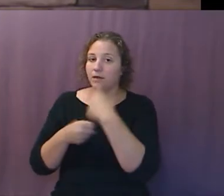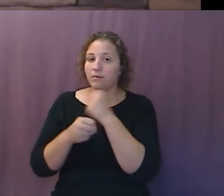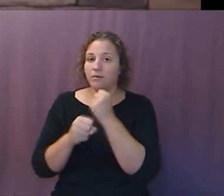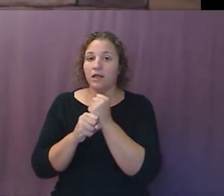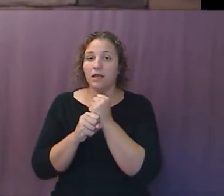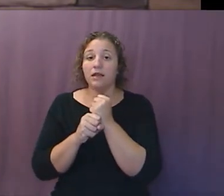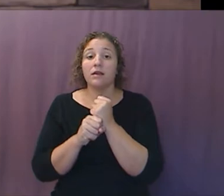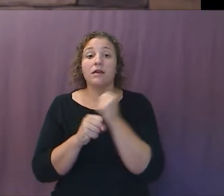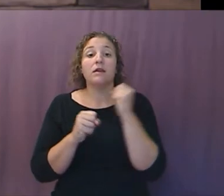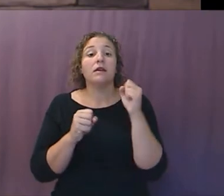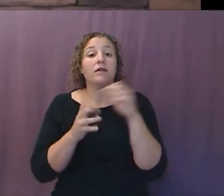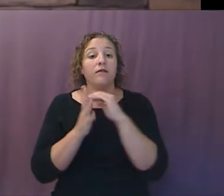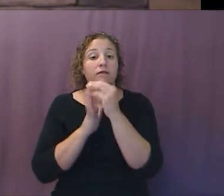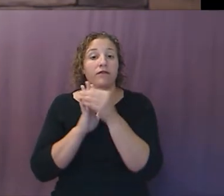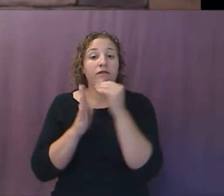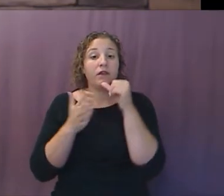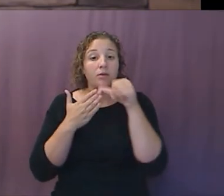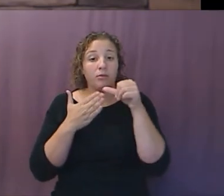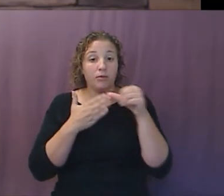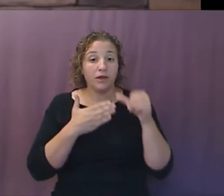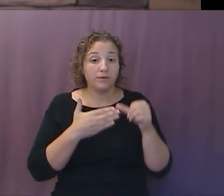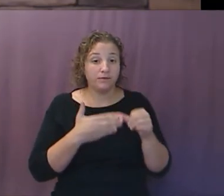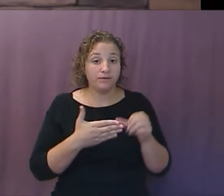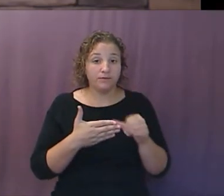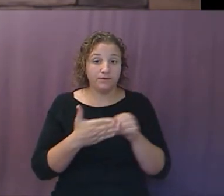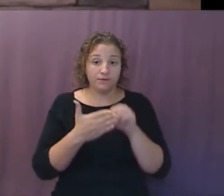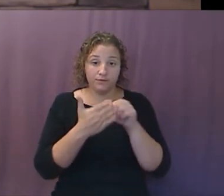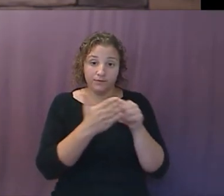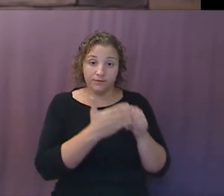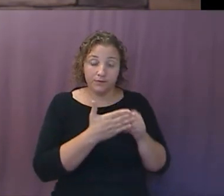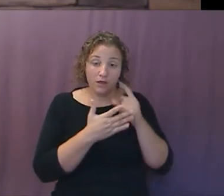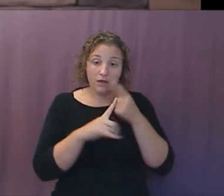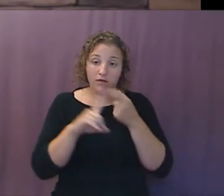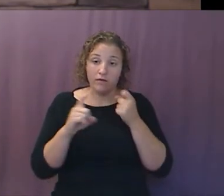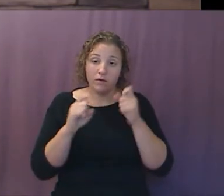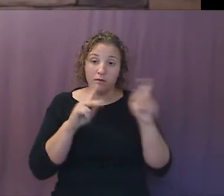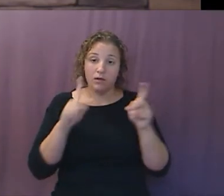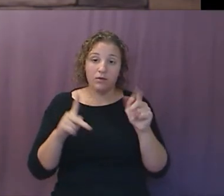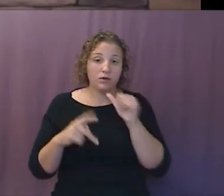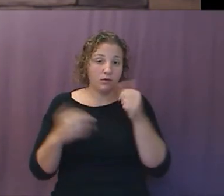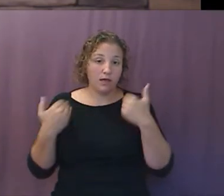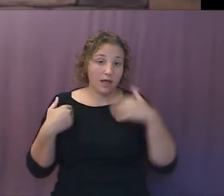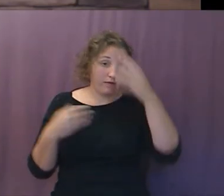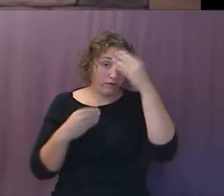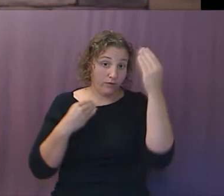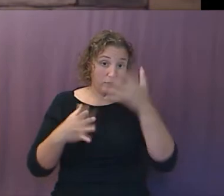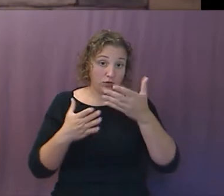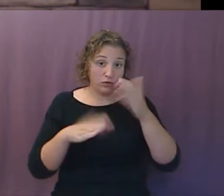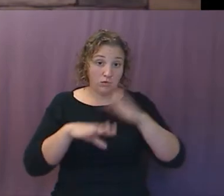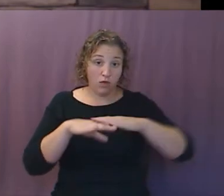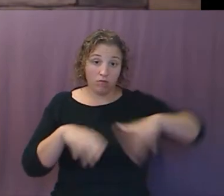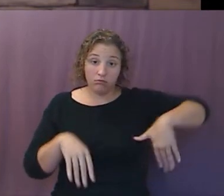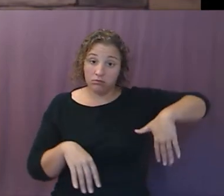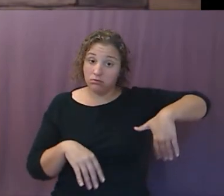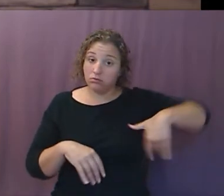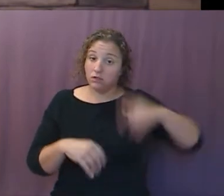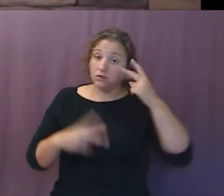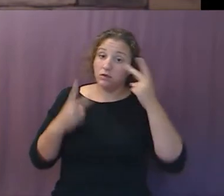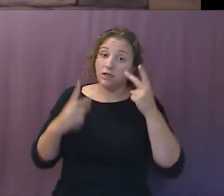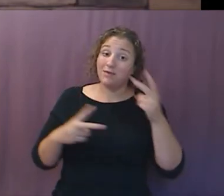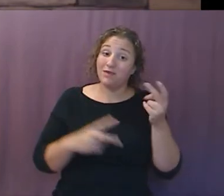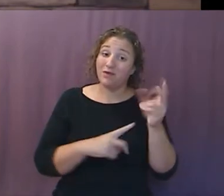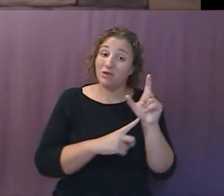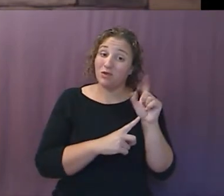characteristics for individuals or for whom that we don't have biographic information. So this has been going on since